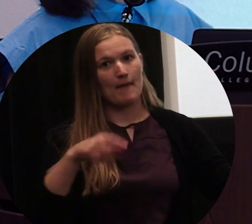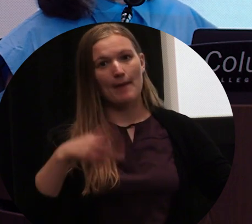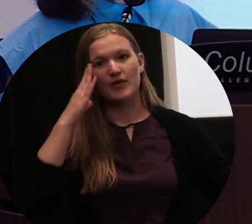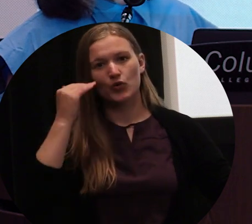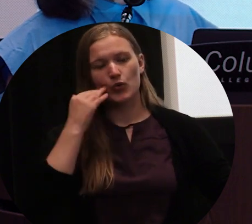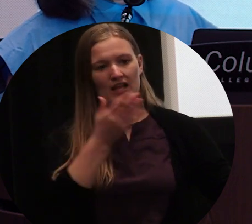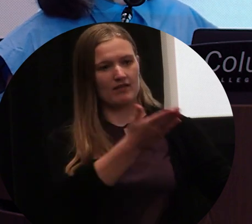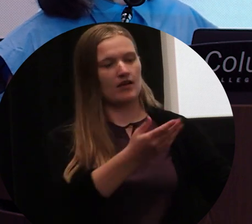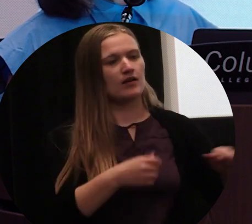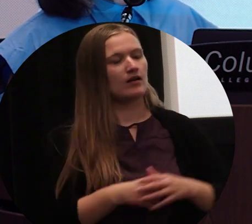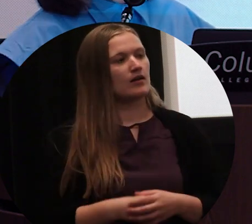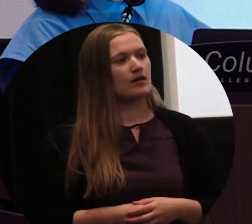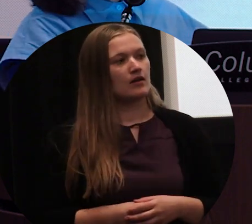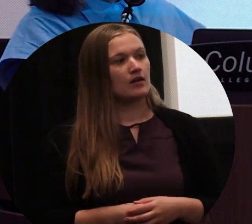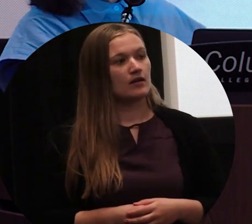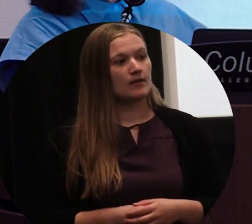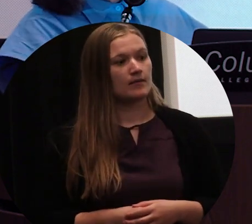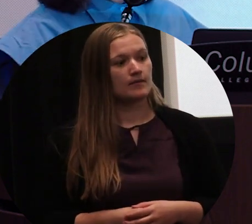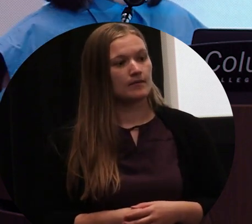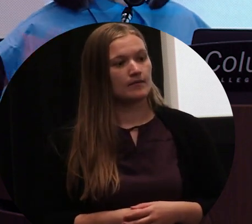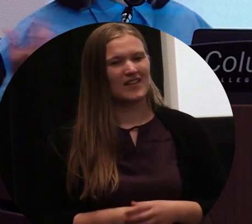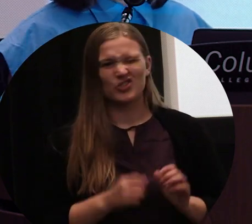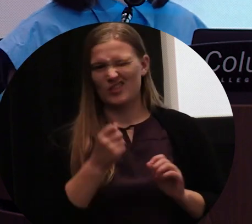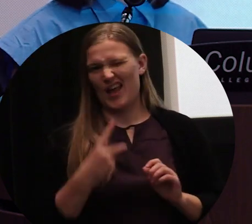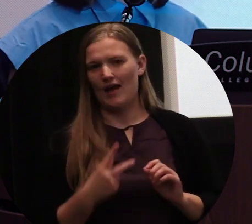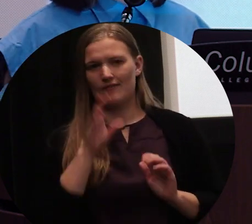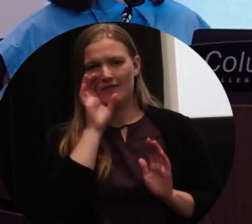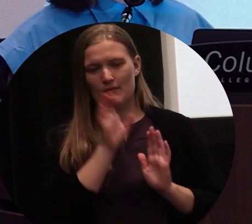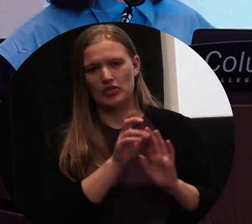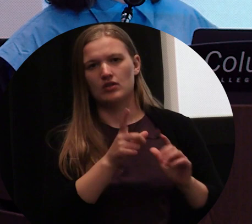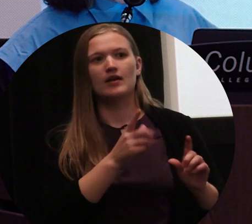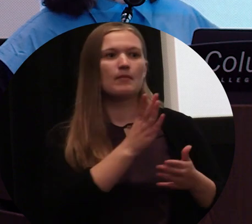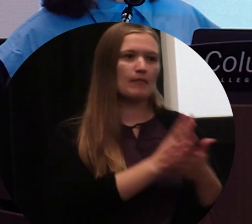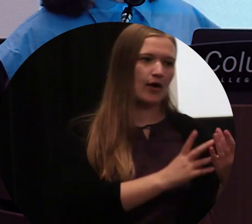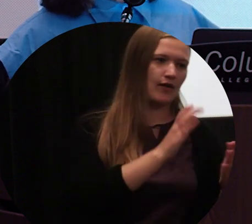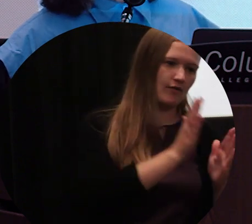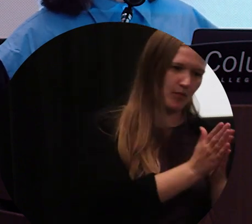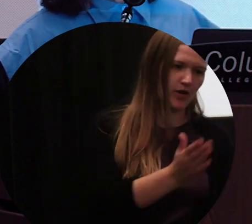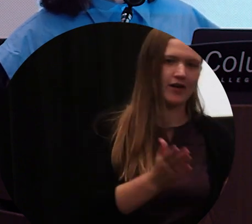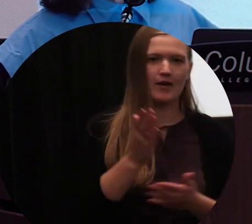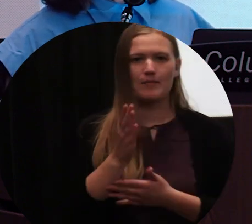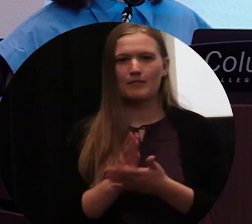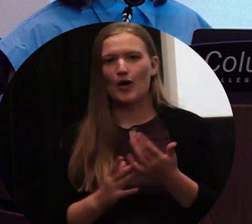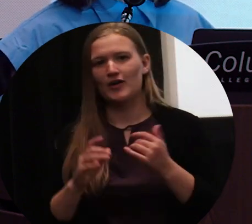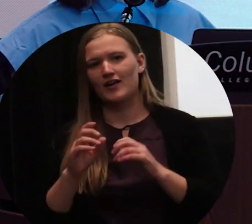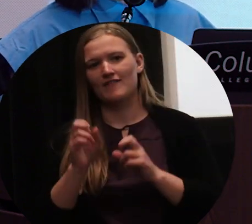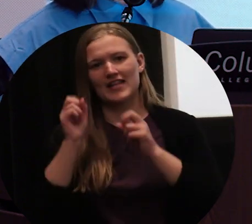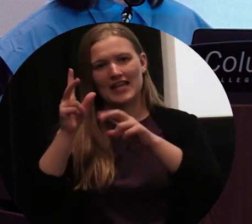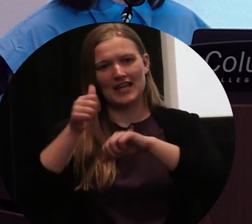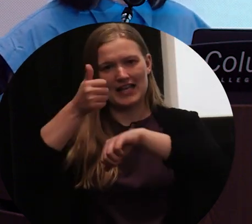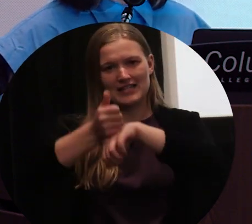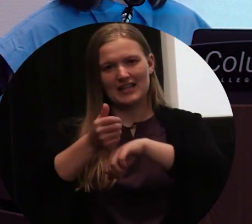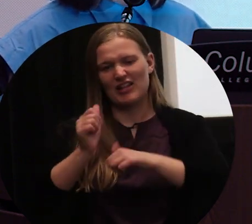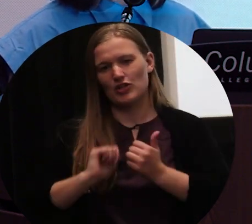Korea. And this is just like a half of the image, which is part of the book and also part of the installation at the